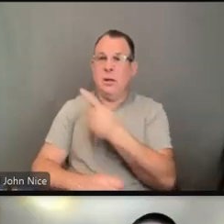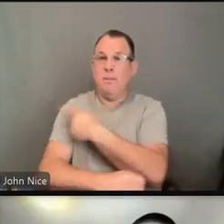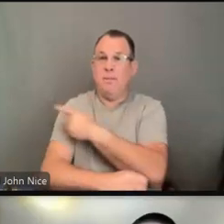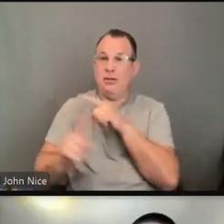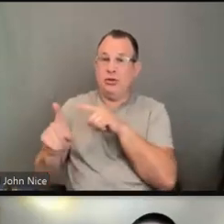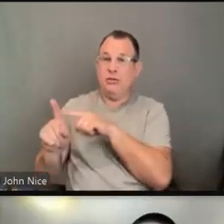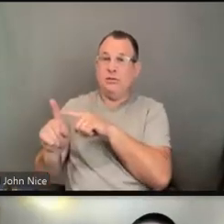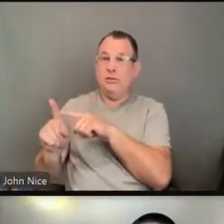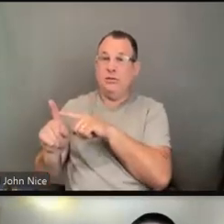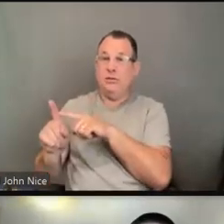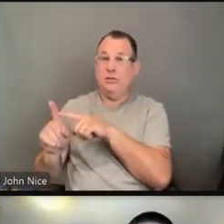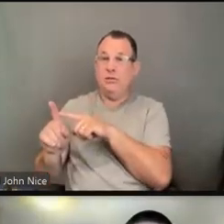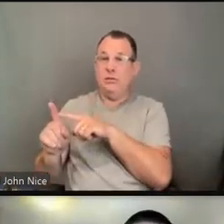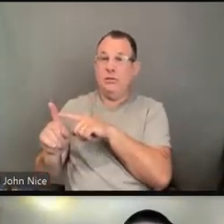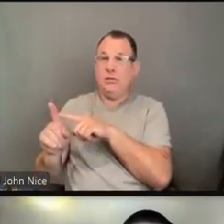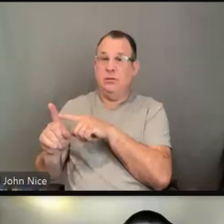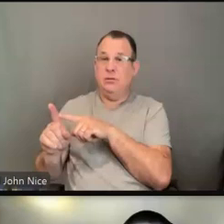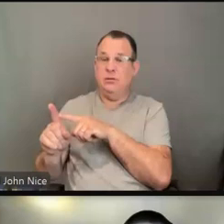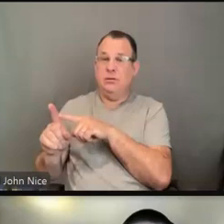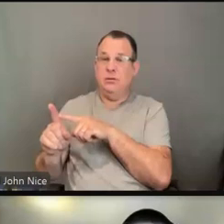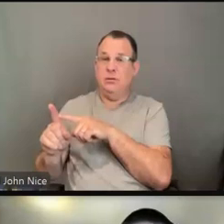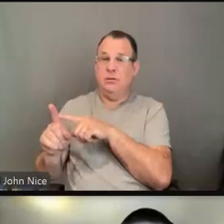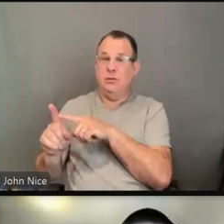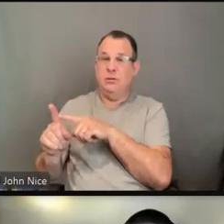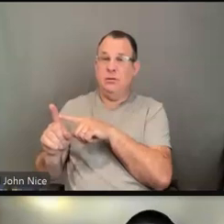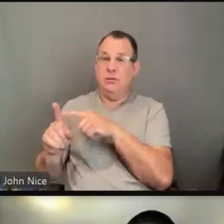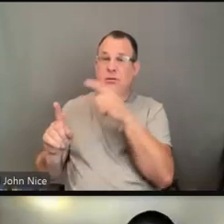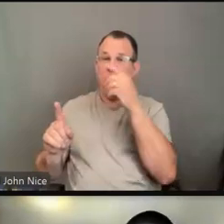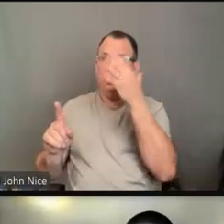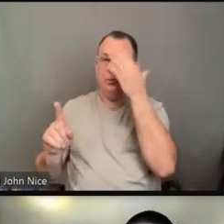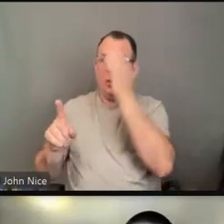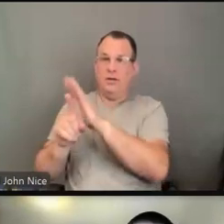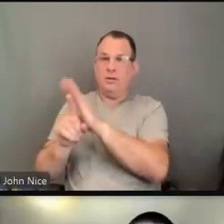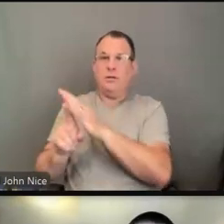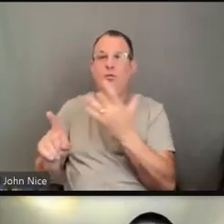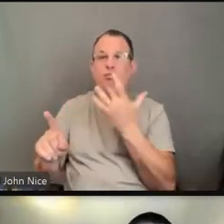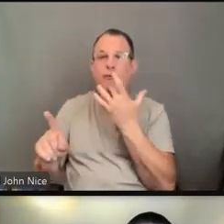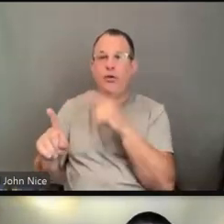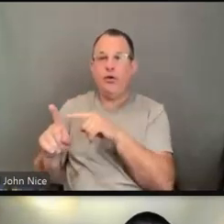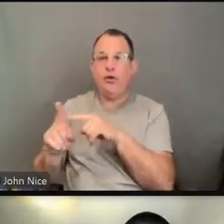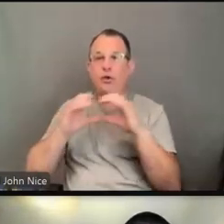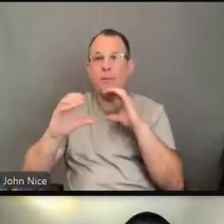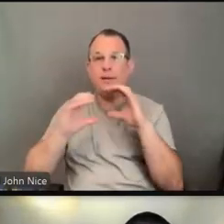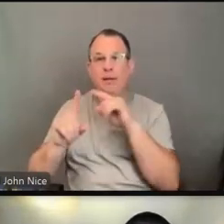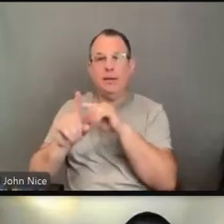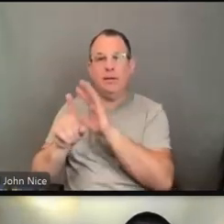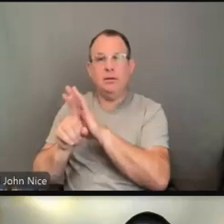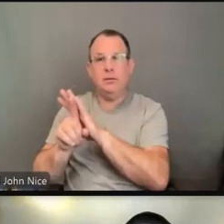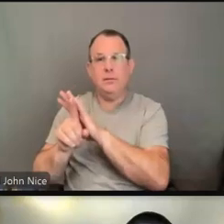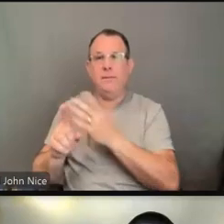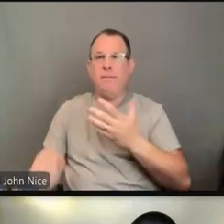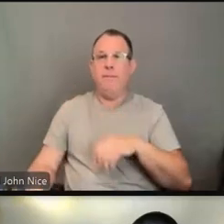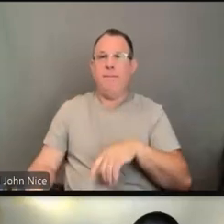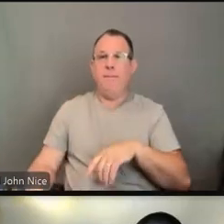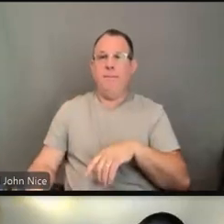makes their, you know, their primary request to a provider, when they're having that conversation with their provider about